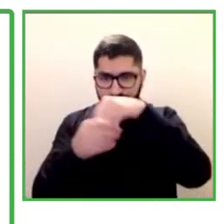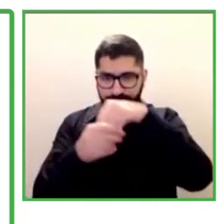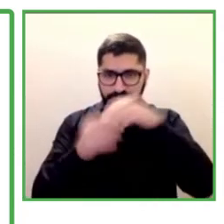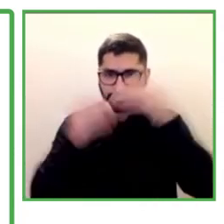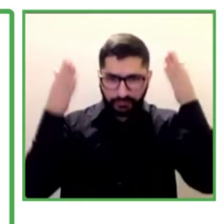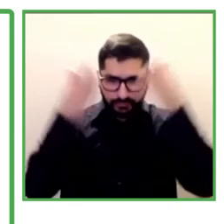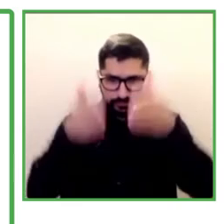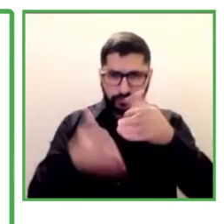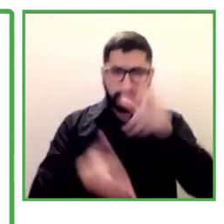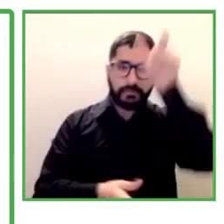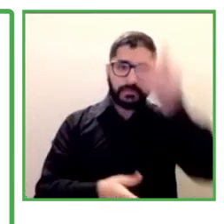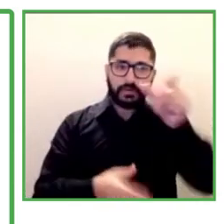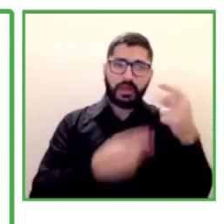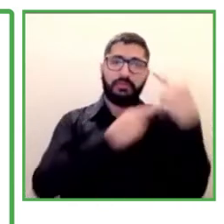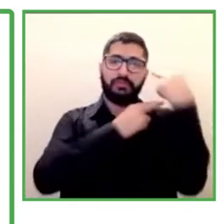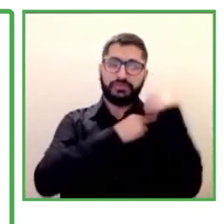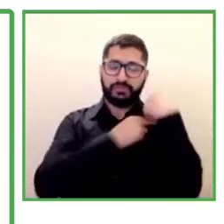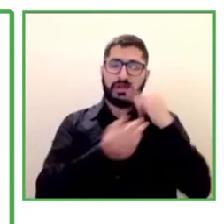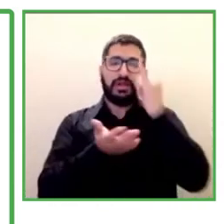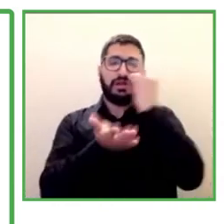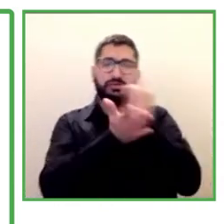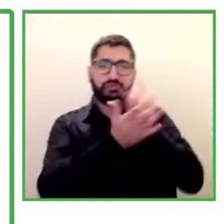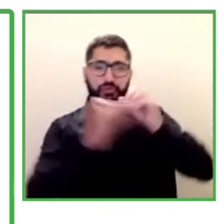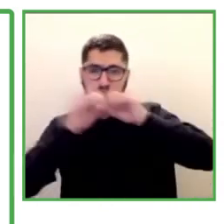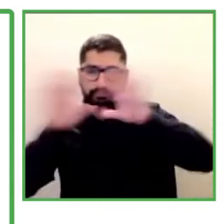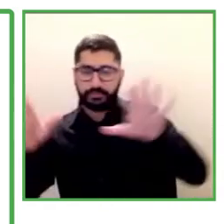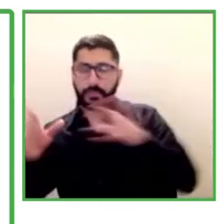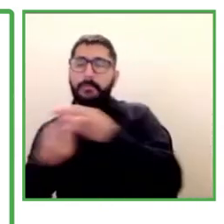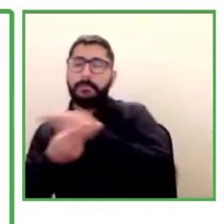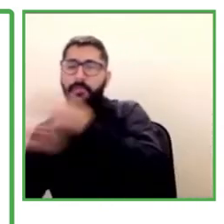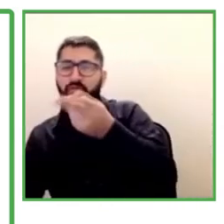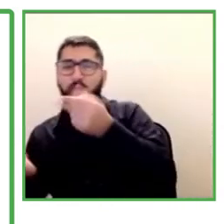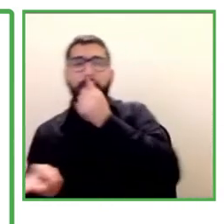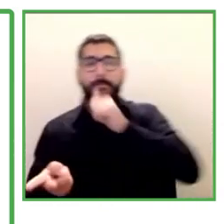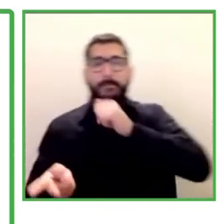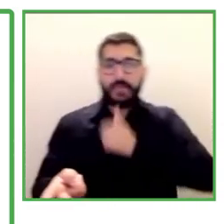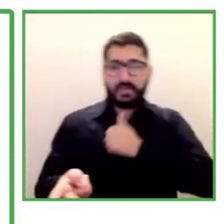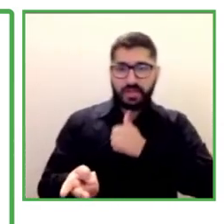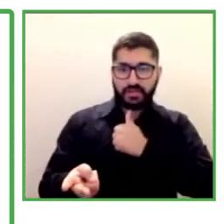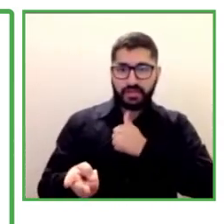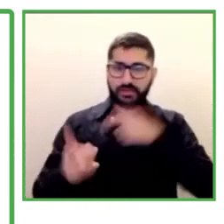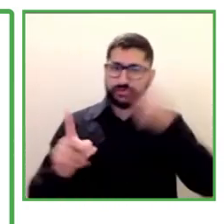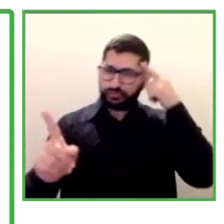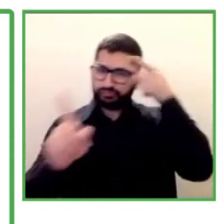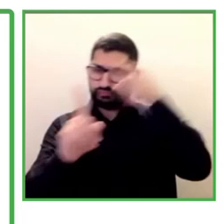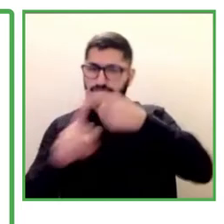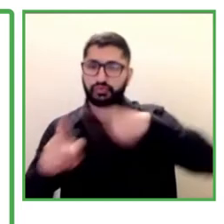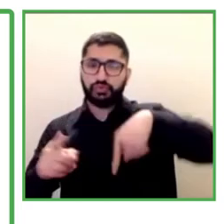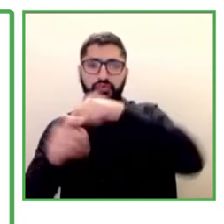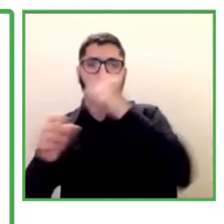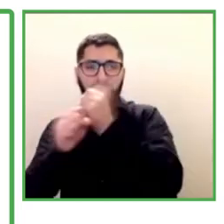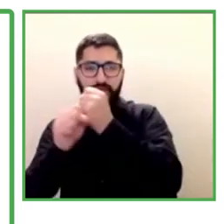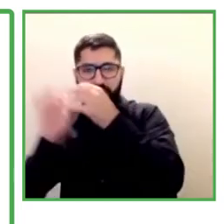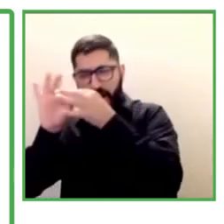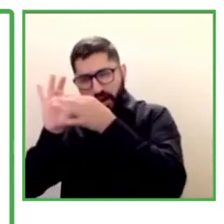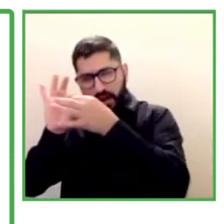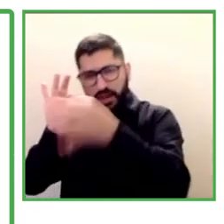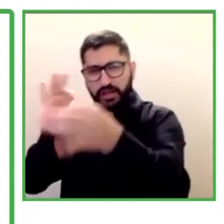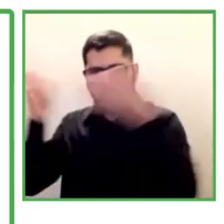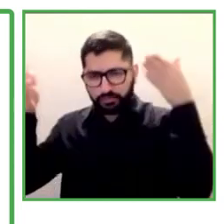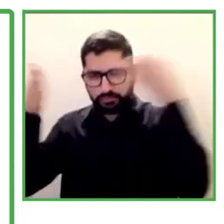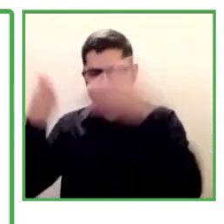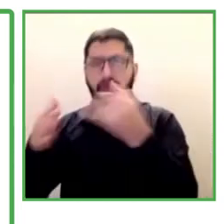opportunities of their surroundings in the private, public and civil society areas. Our work inclusion